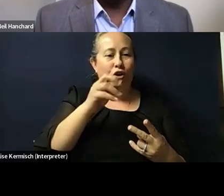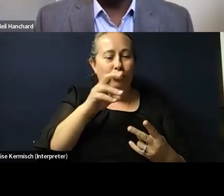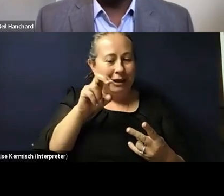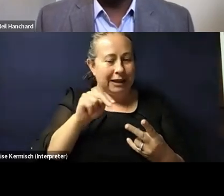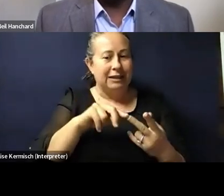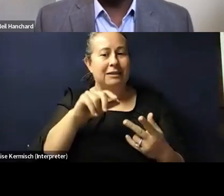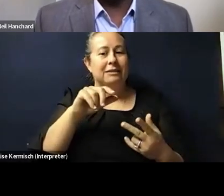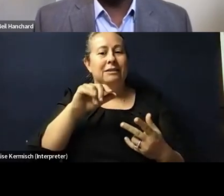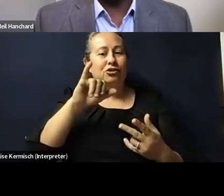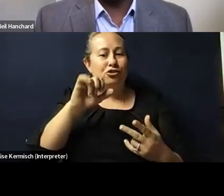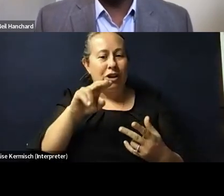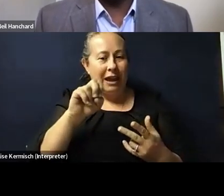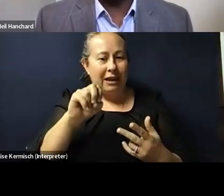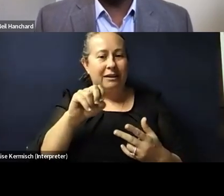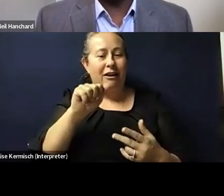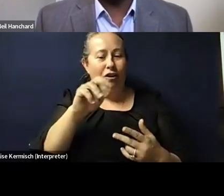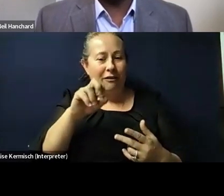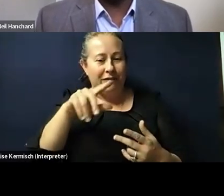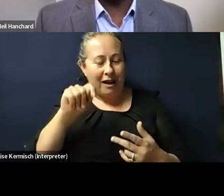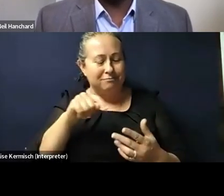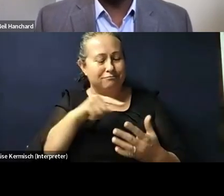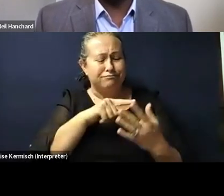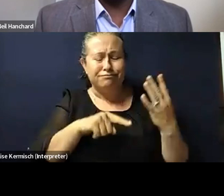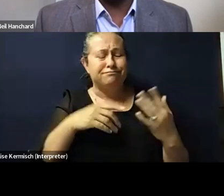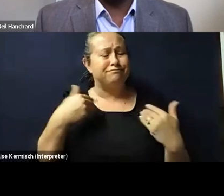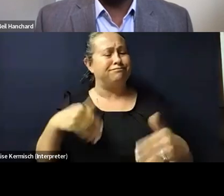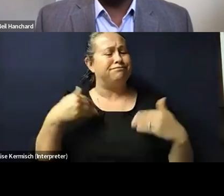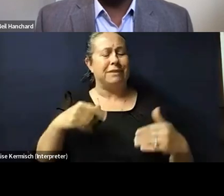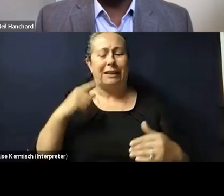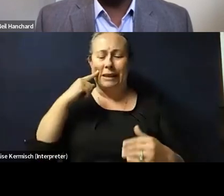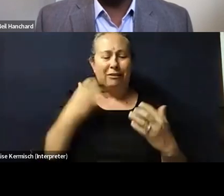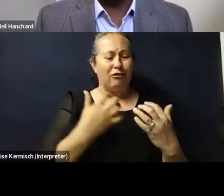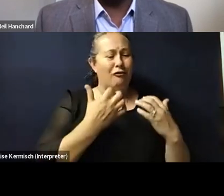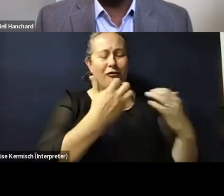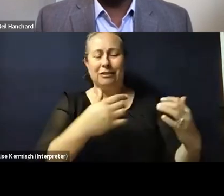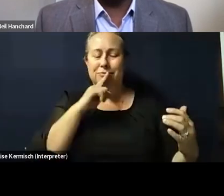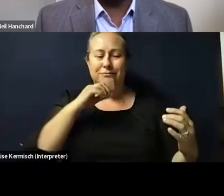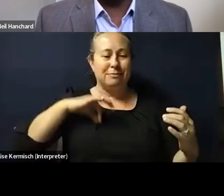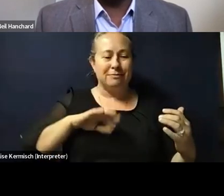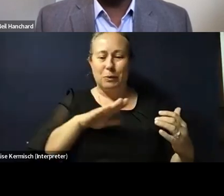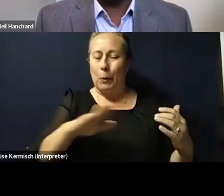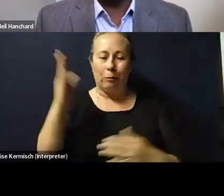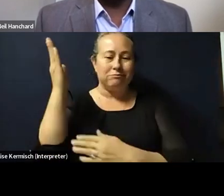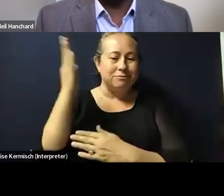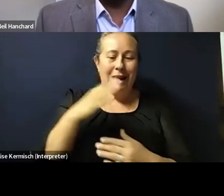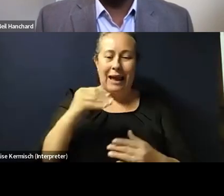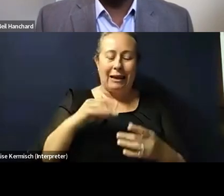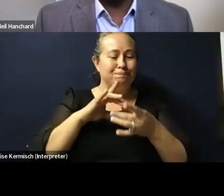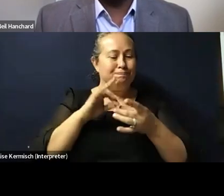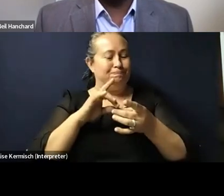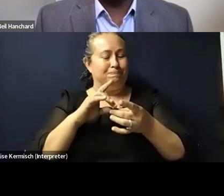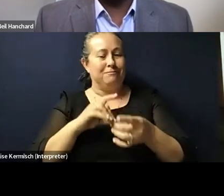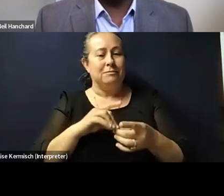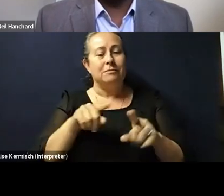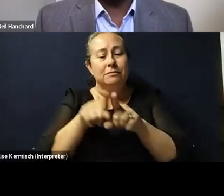important discussion, um, that I think our audiences have really benefited a great deal from. We will be on, and